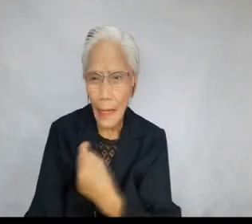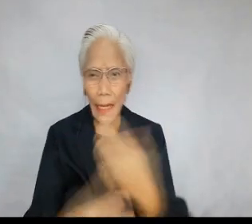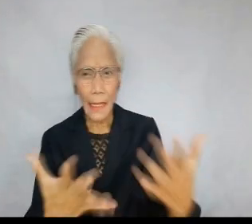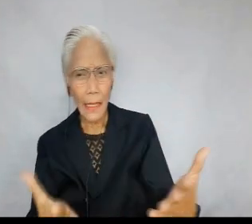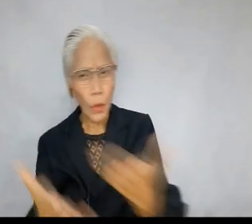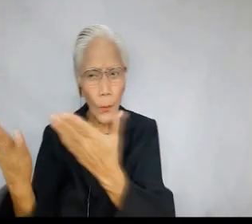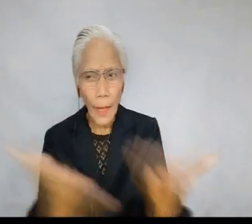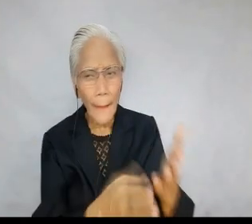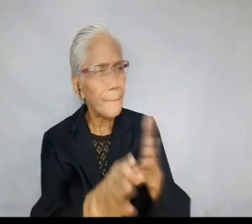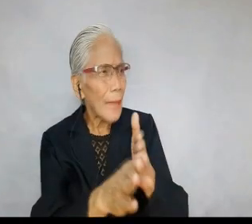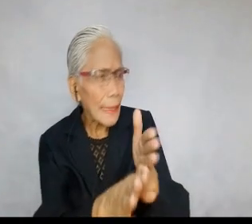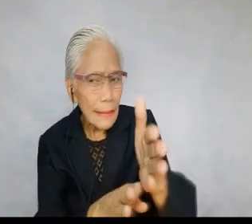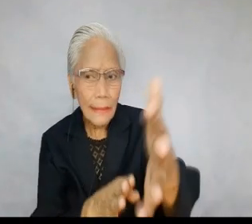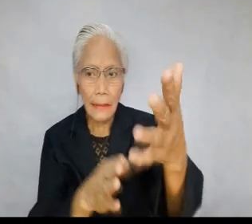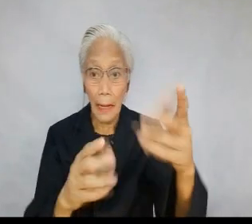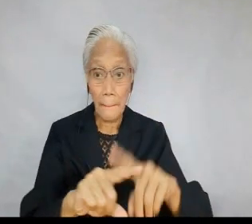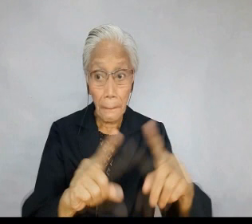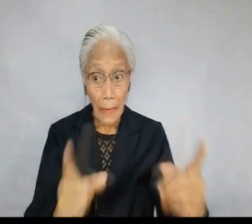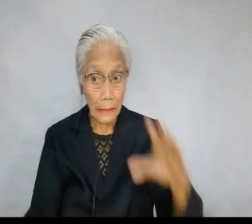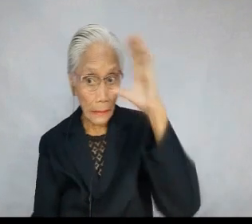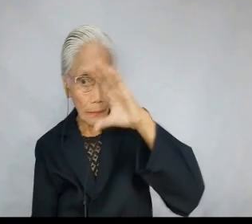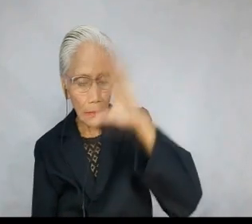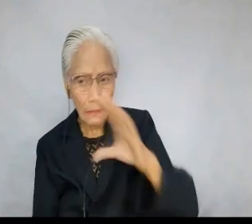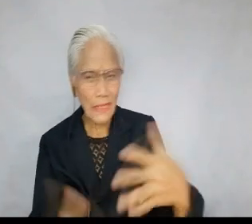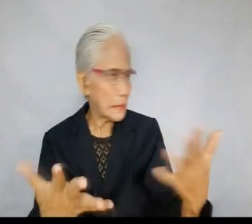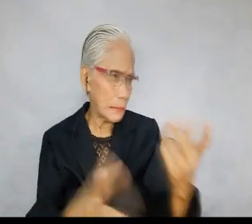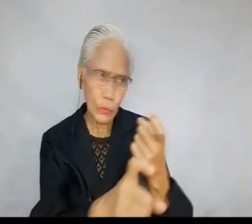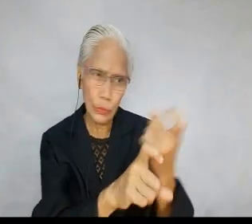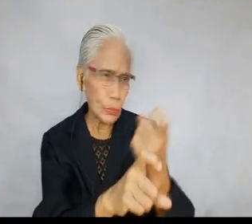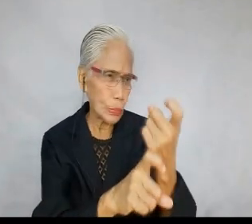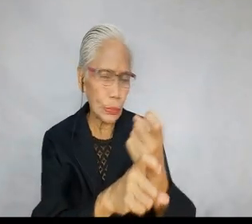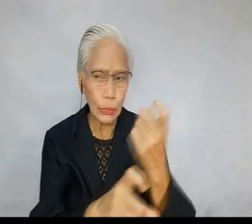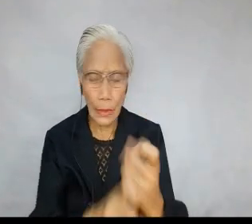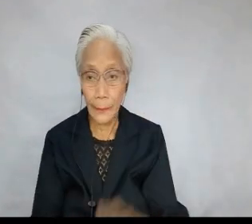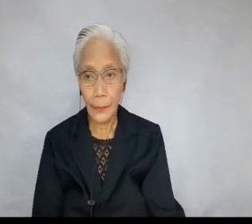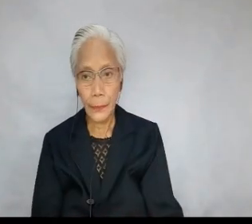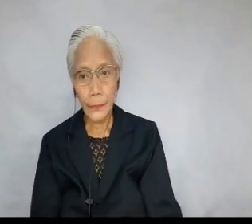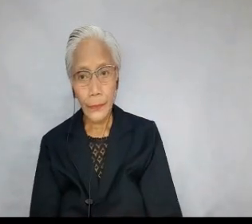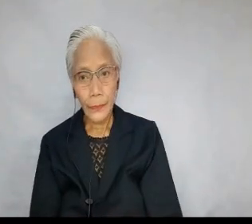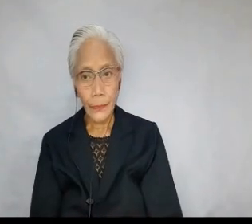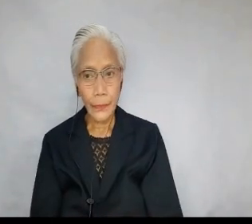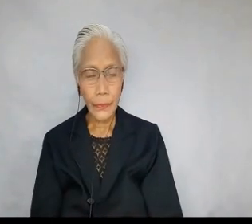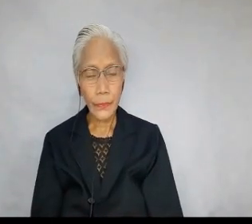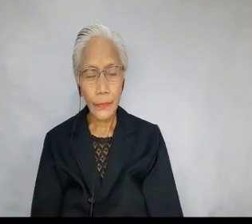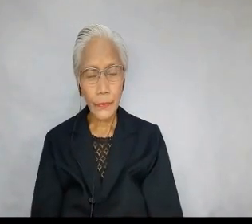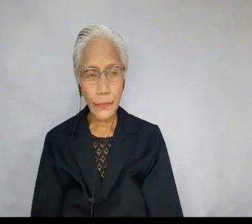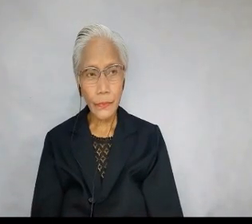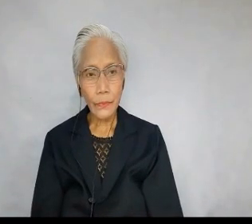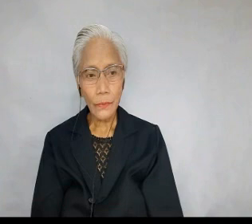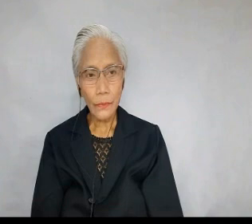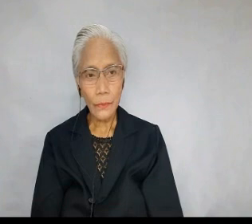bind up the injured. 17. did not bring back the strayed, nor seek the lost, but you lorded it over them harshly and brutally.